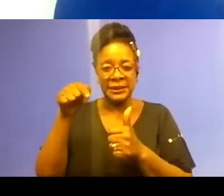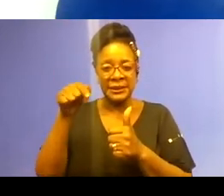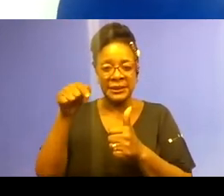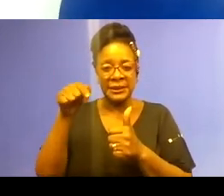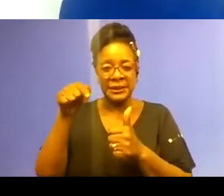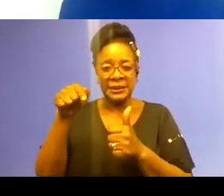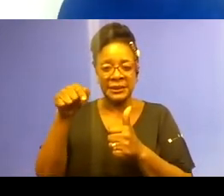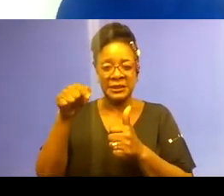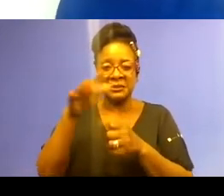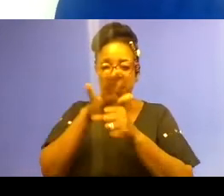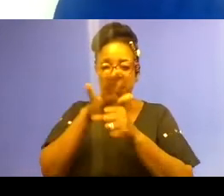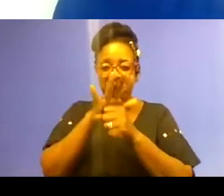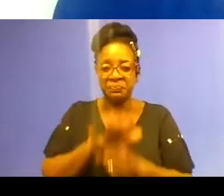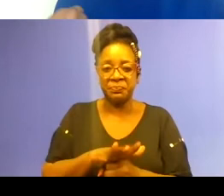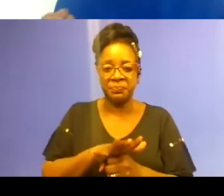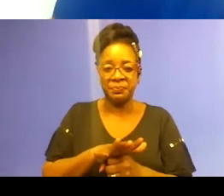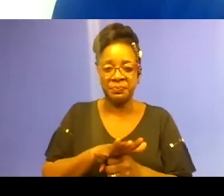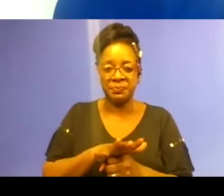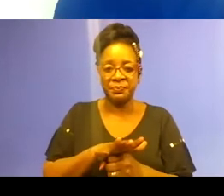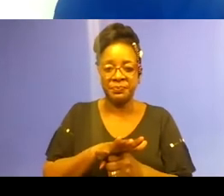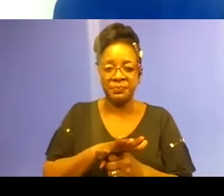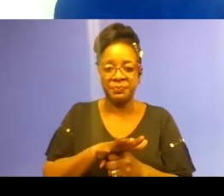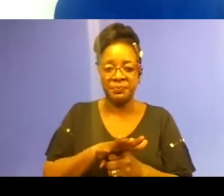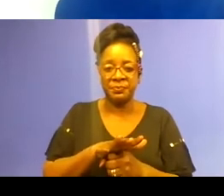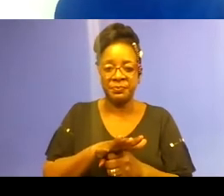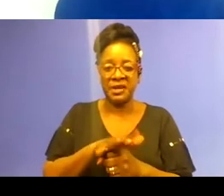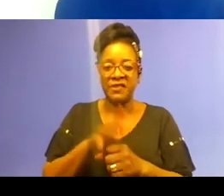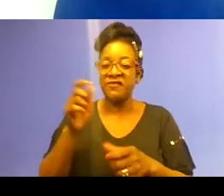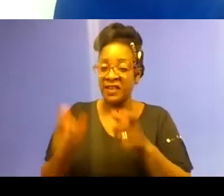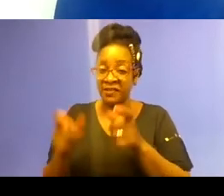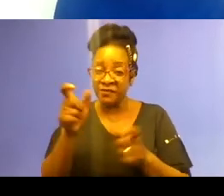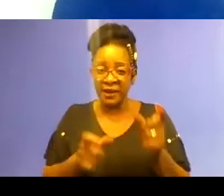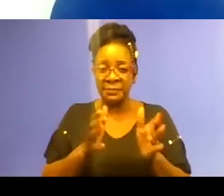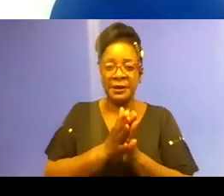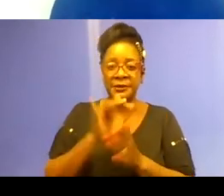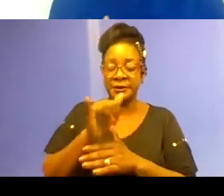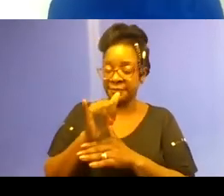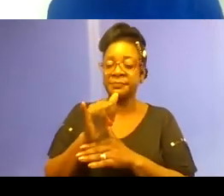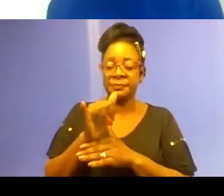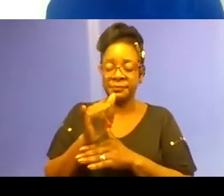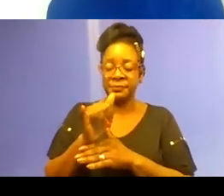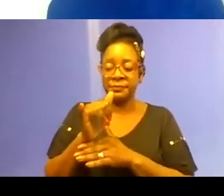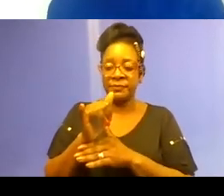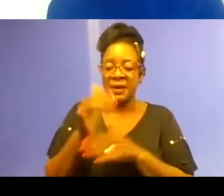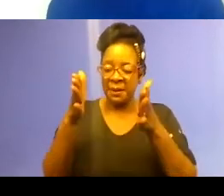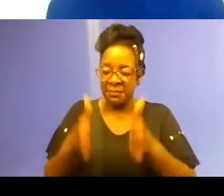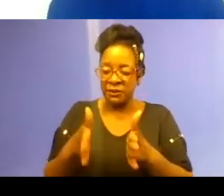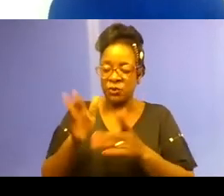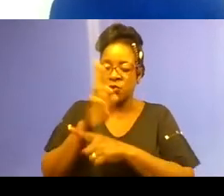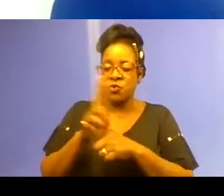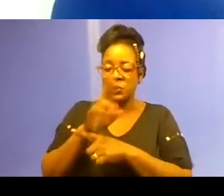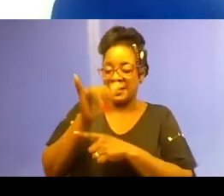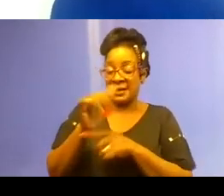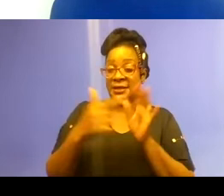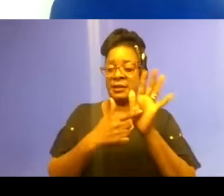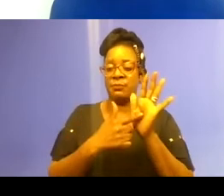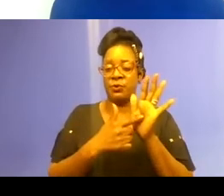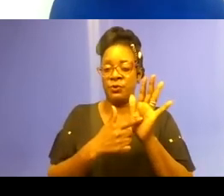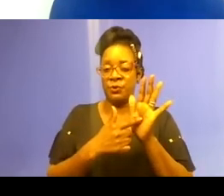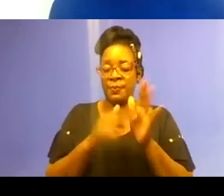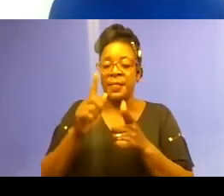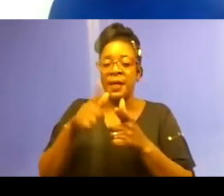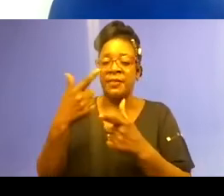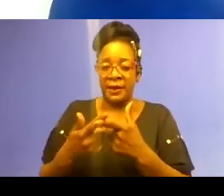include racial slurs. So someone using the N-word, for example. And then cultural racism involves the